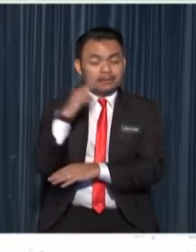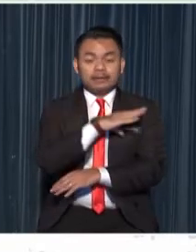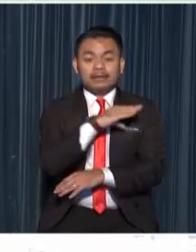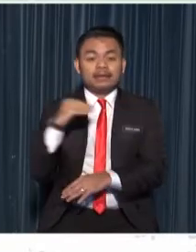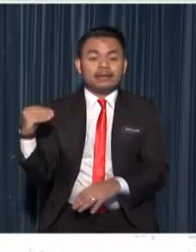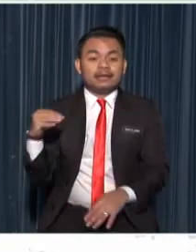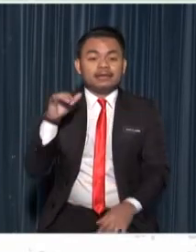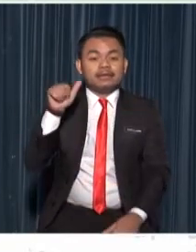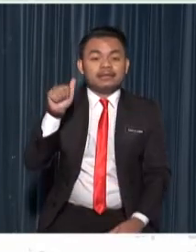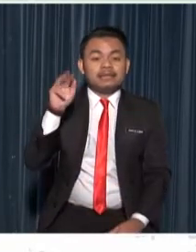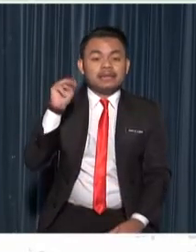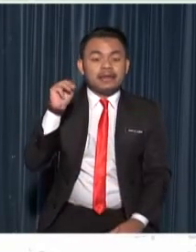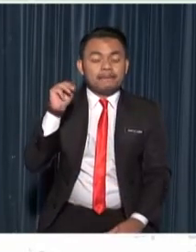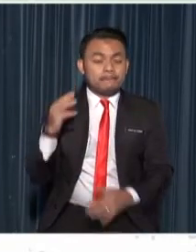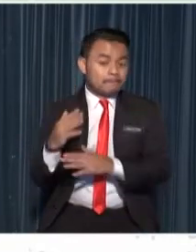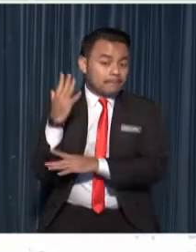yam plant